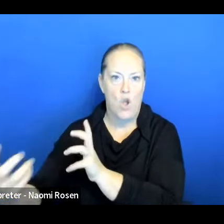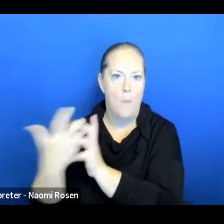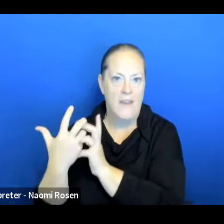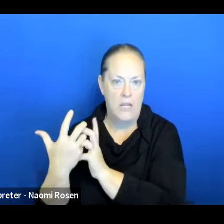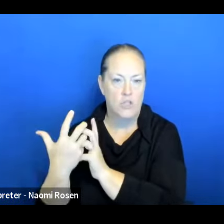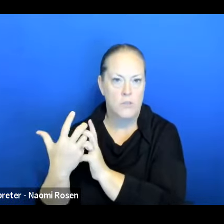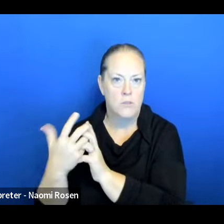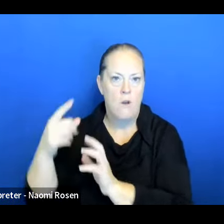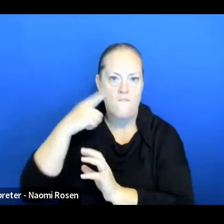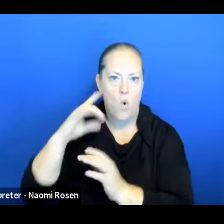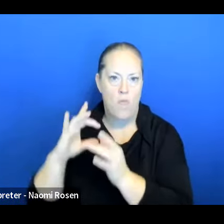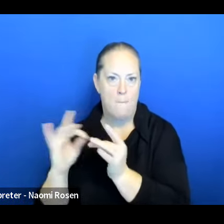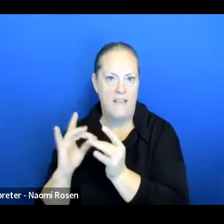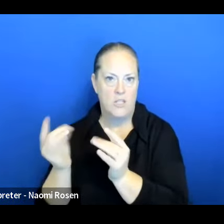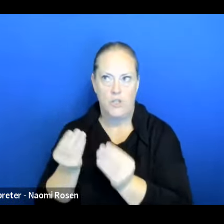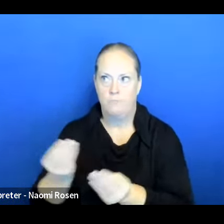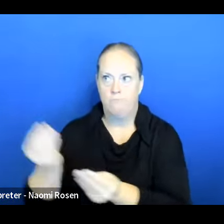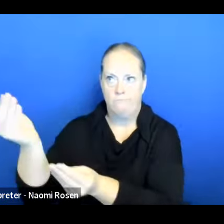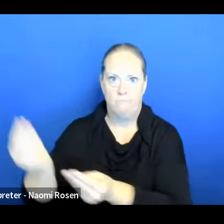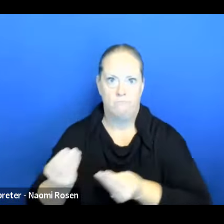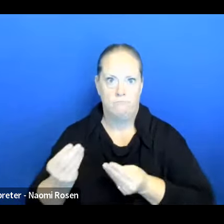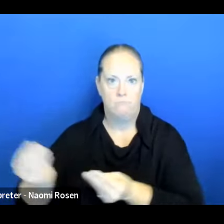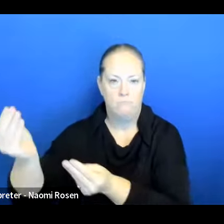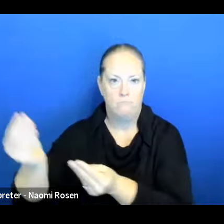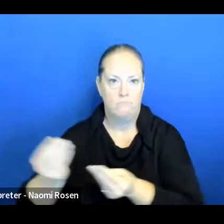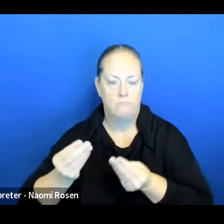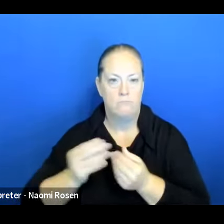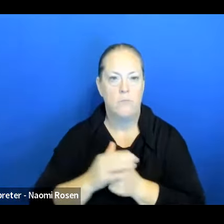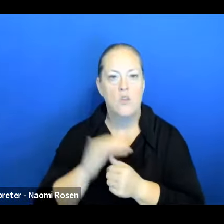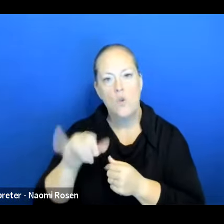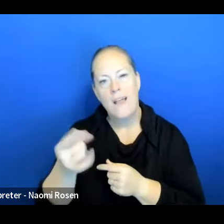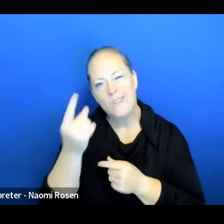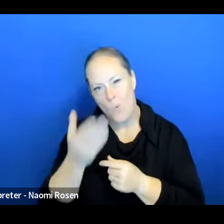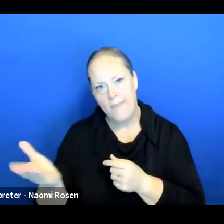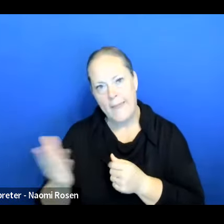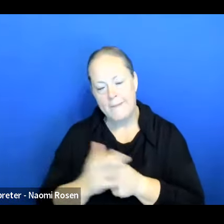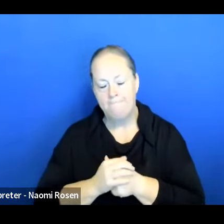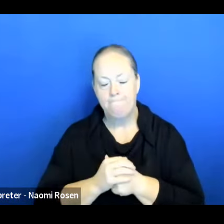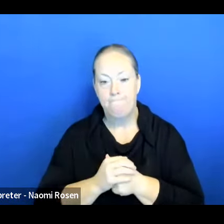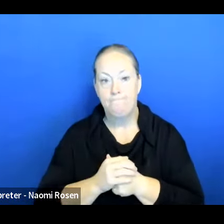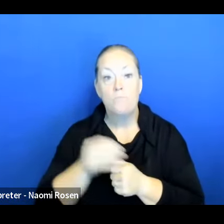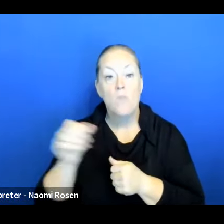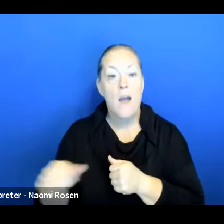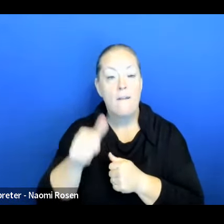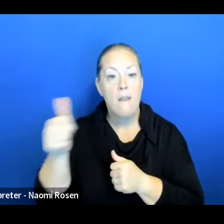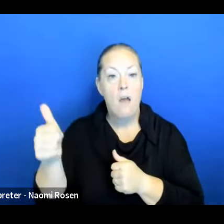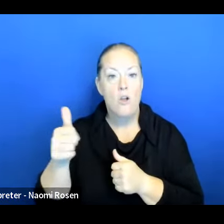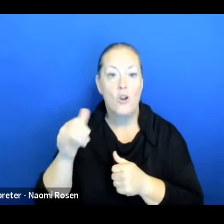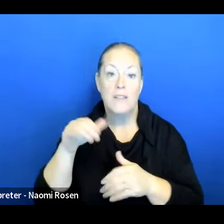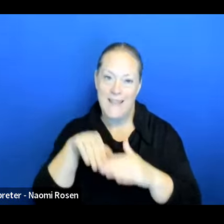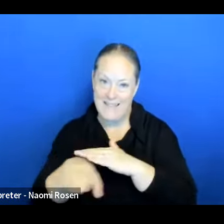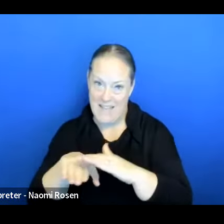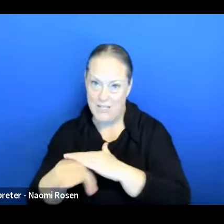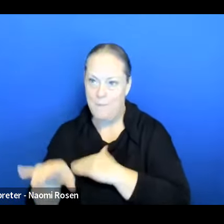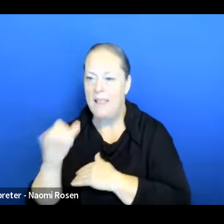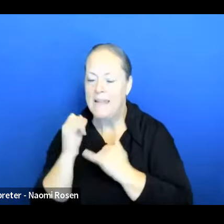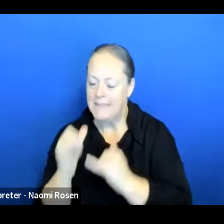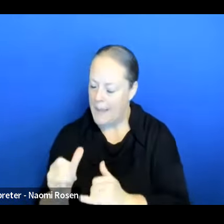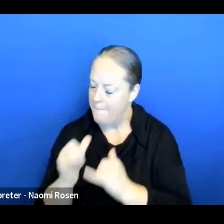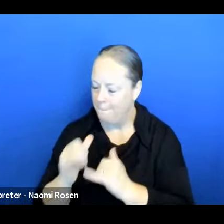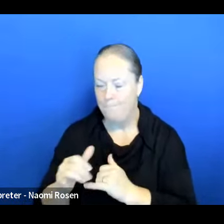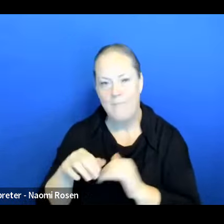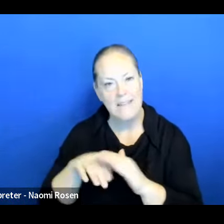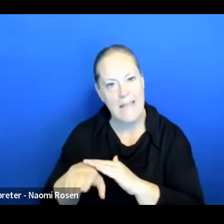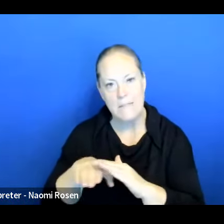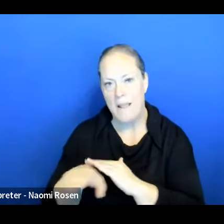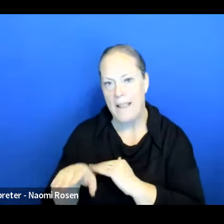the message to the, the, the visitor. So that's one thing. Another is accessibility. It's, it's, it's one